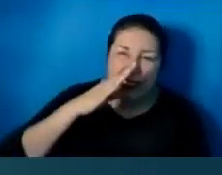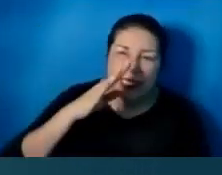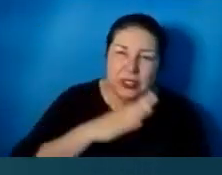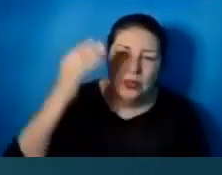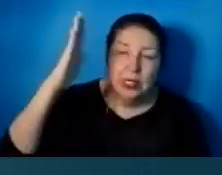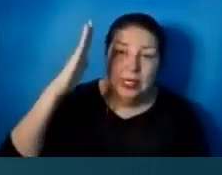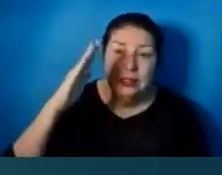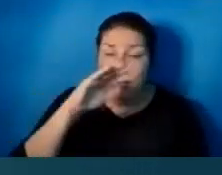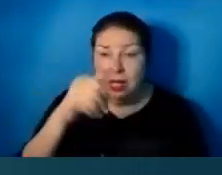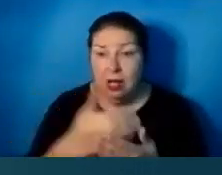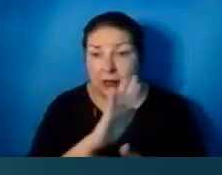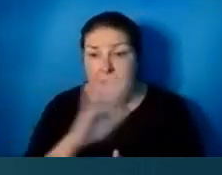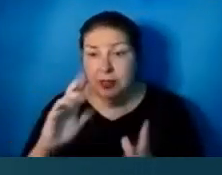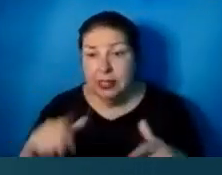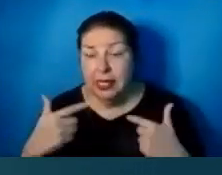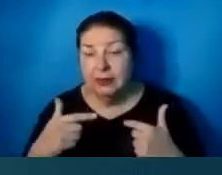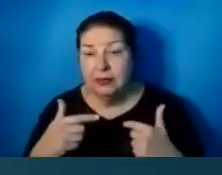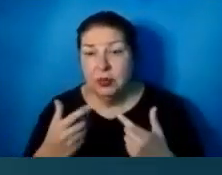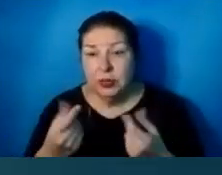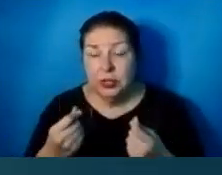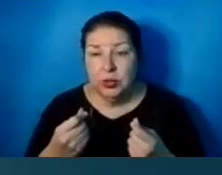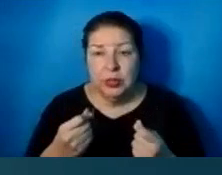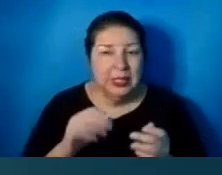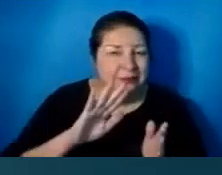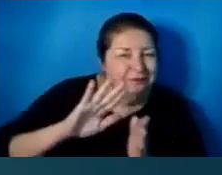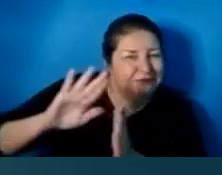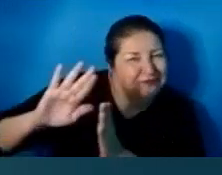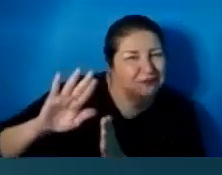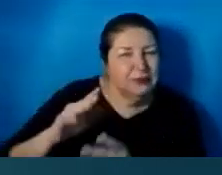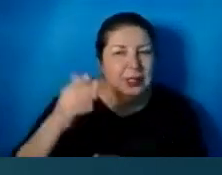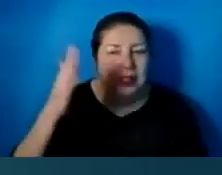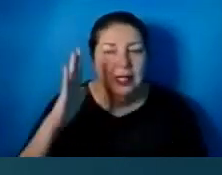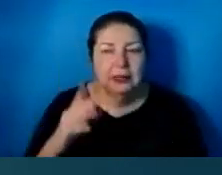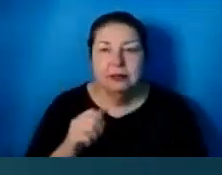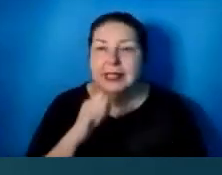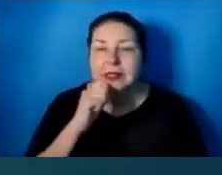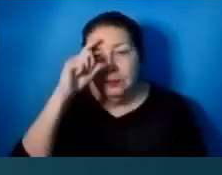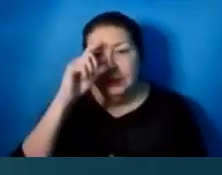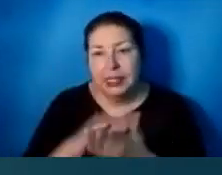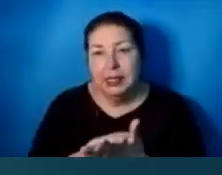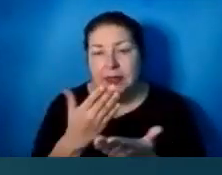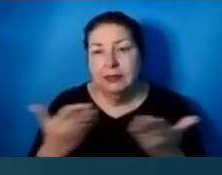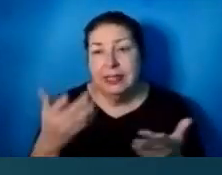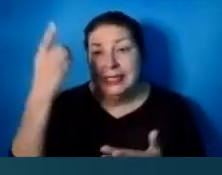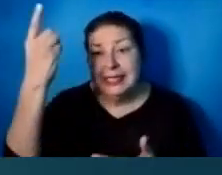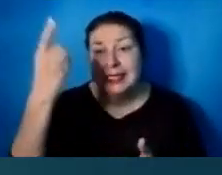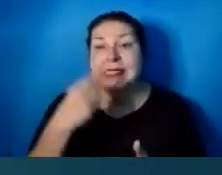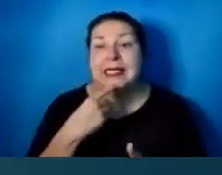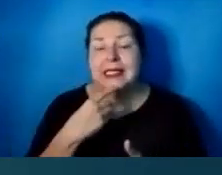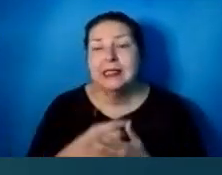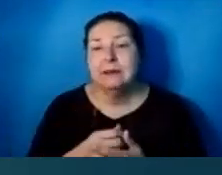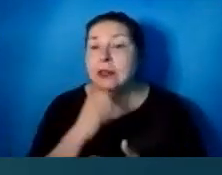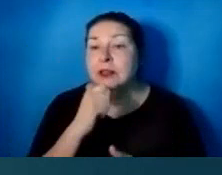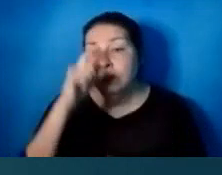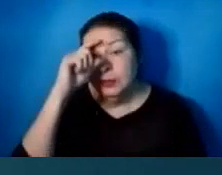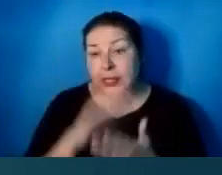keep pushing him away. They don't believe in what he says. They don't believe his word. They